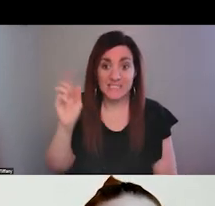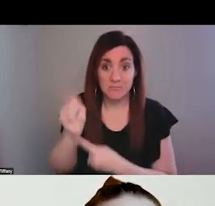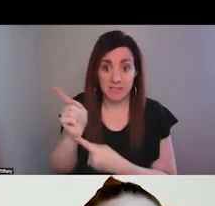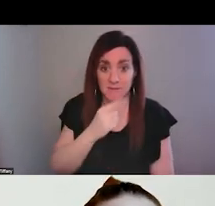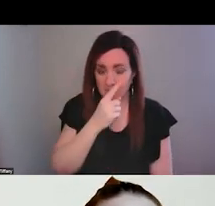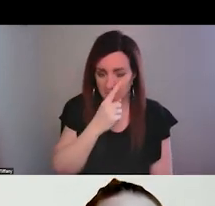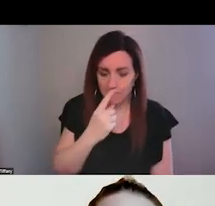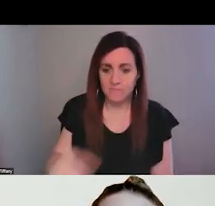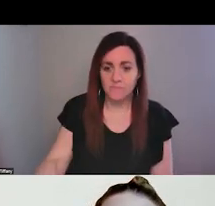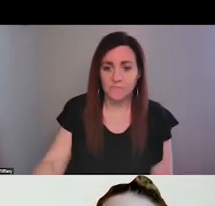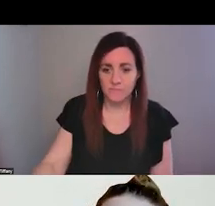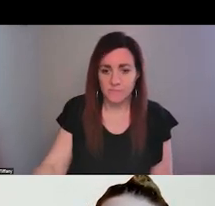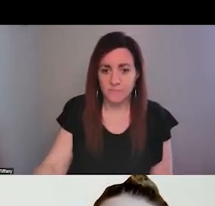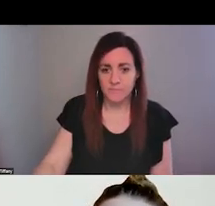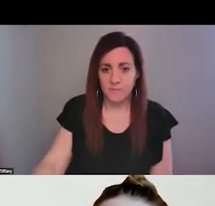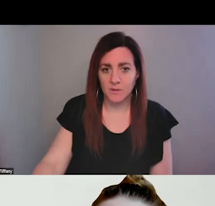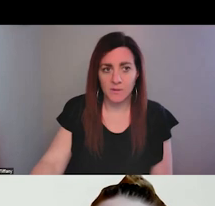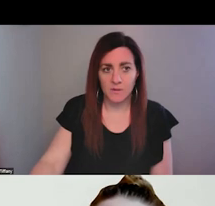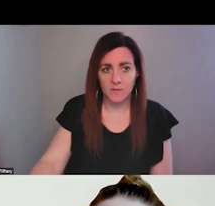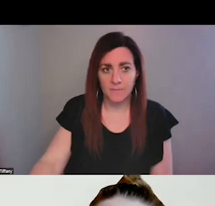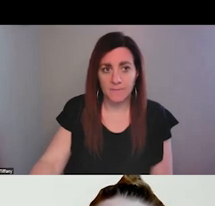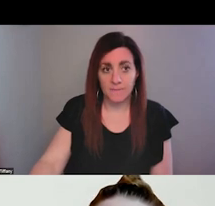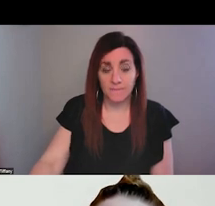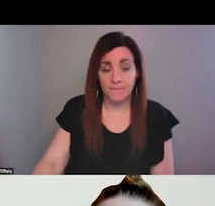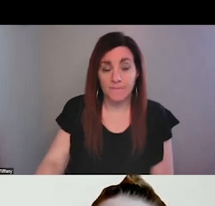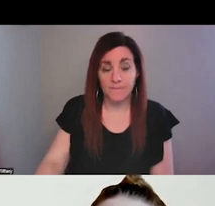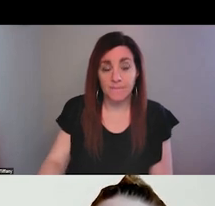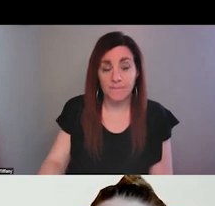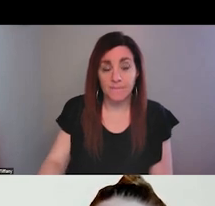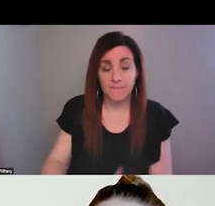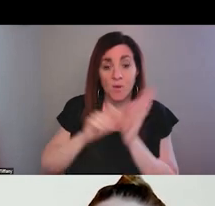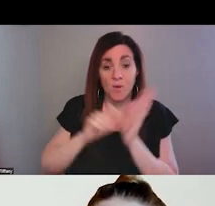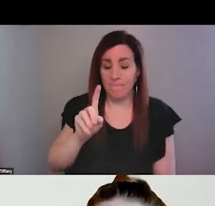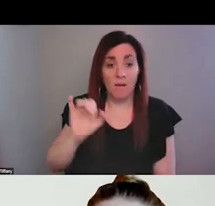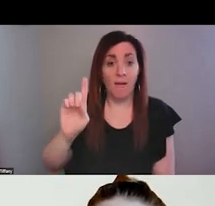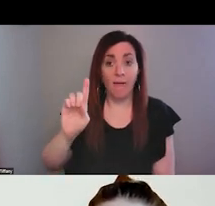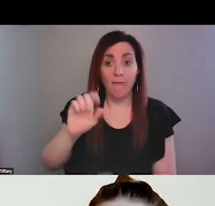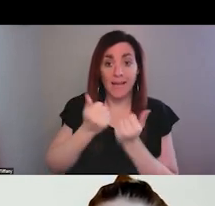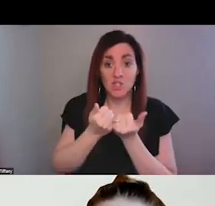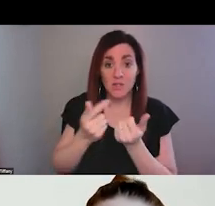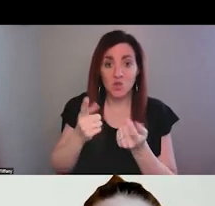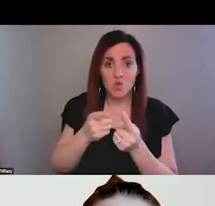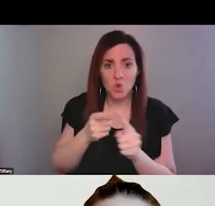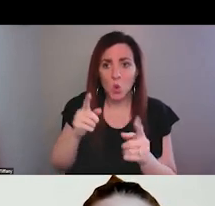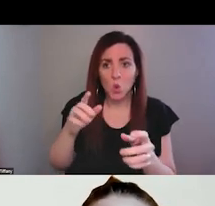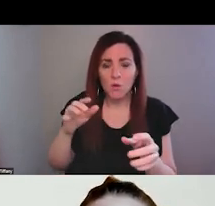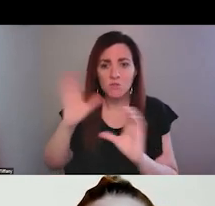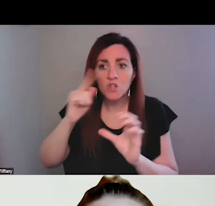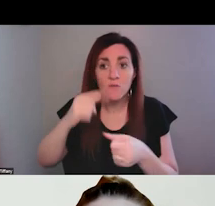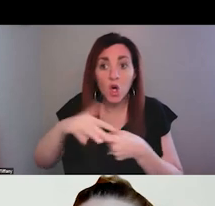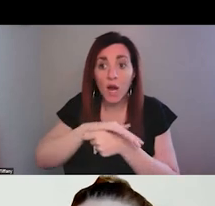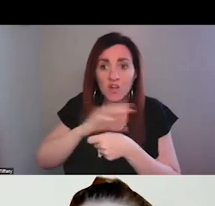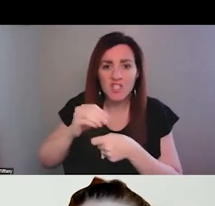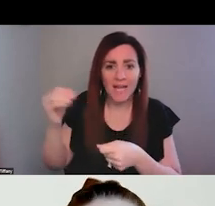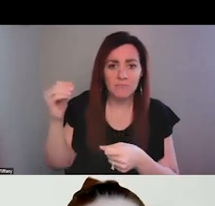Um, it requires the state's Medicaid agency to seek coverage and reimbursement for mobile crisis. Um, so that